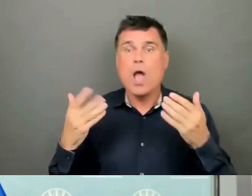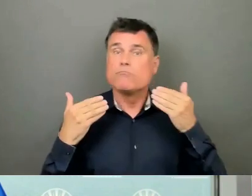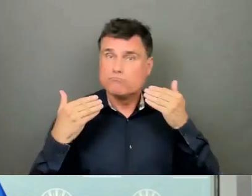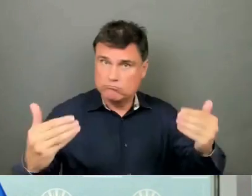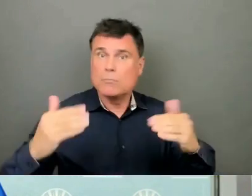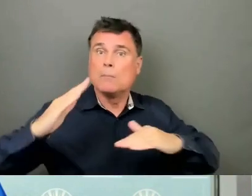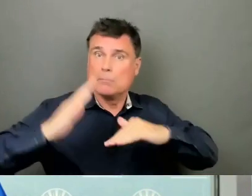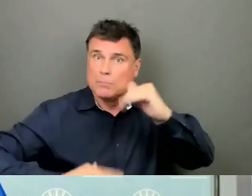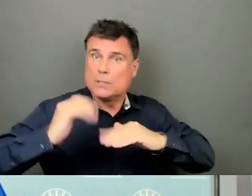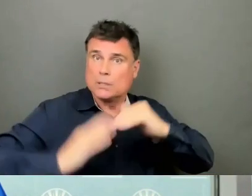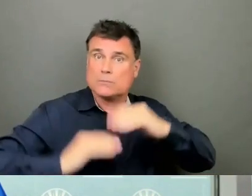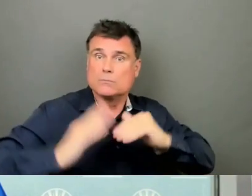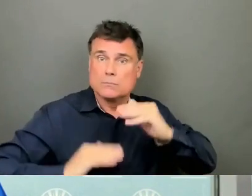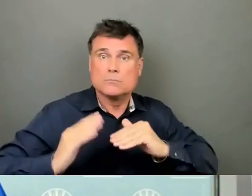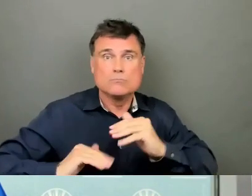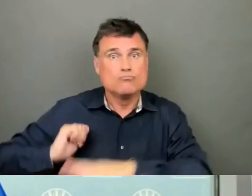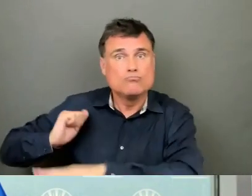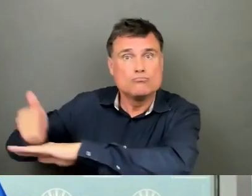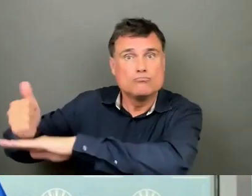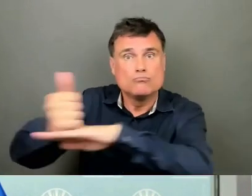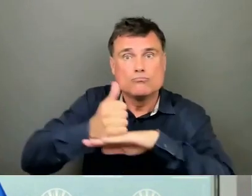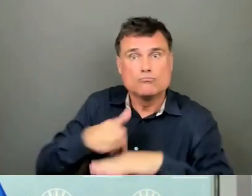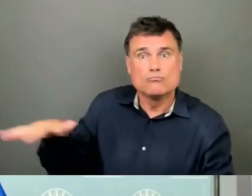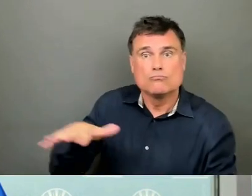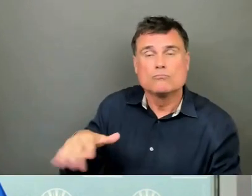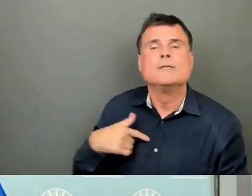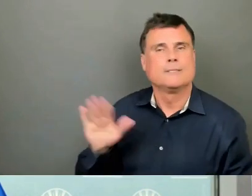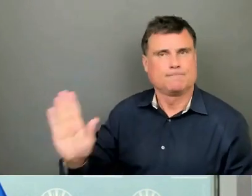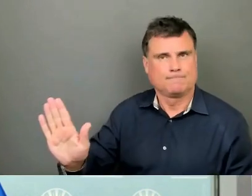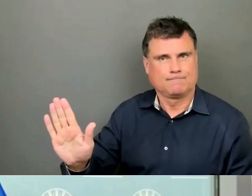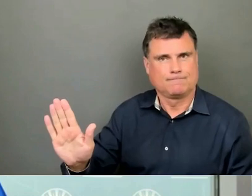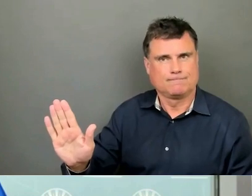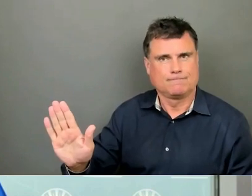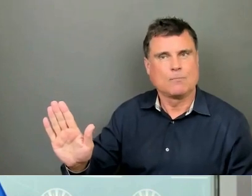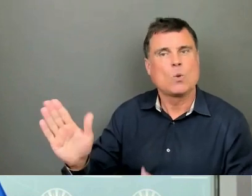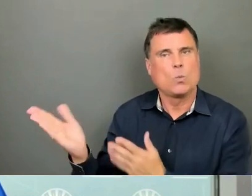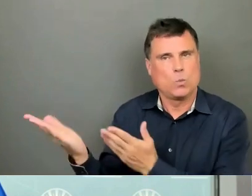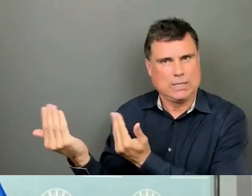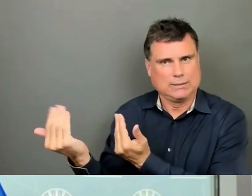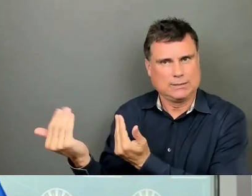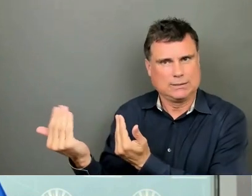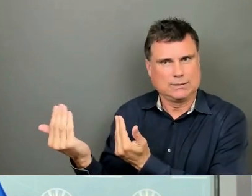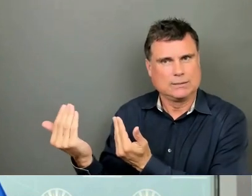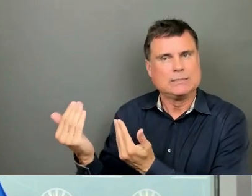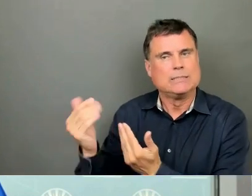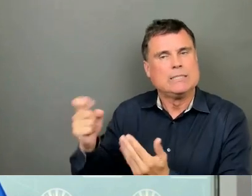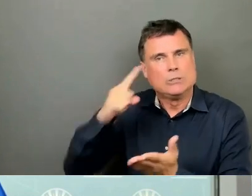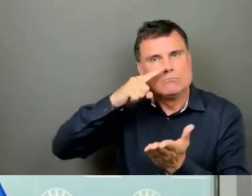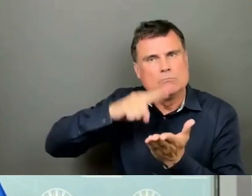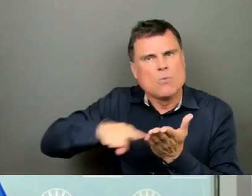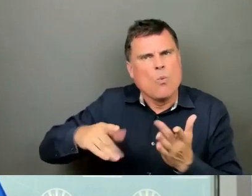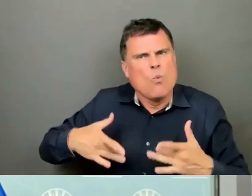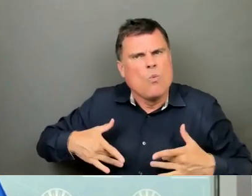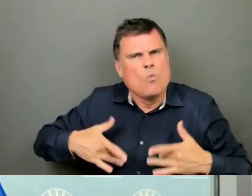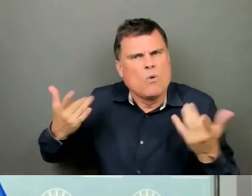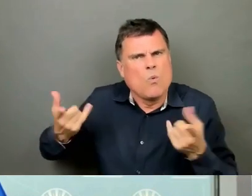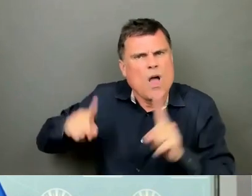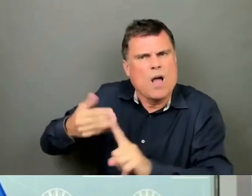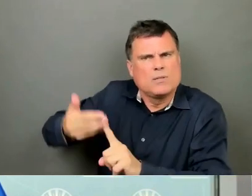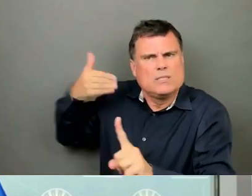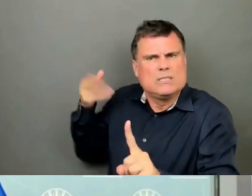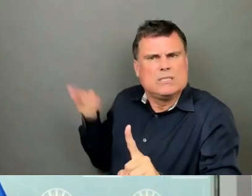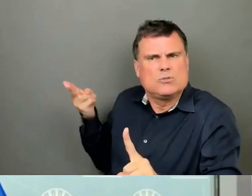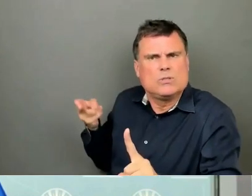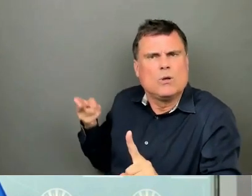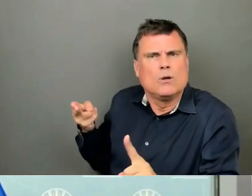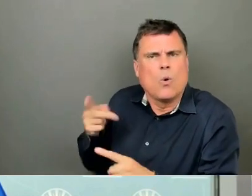and turn the page. I told them we could not turn the page until there was a full accounting for what had happened. The deal would